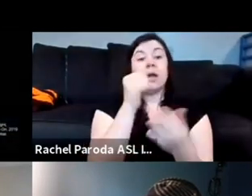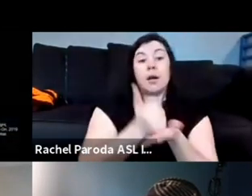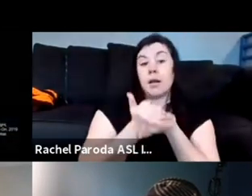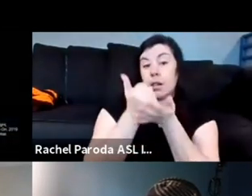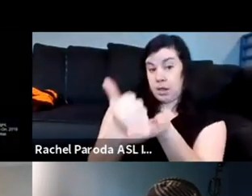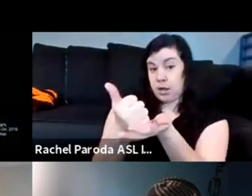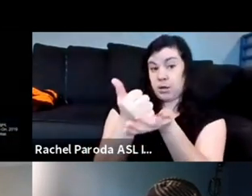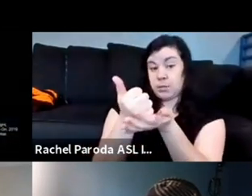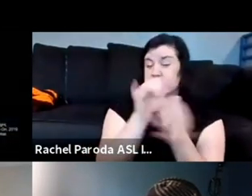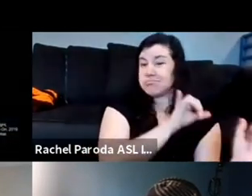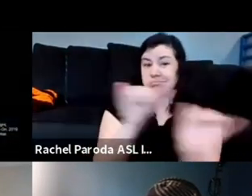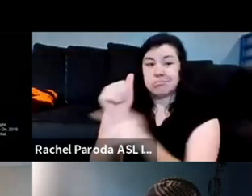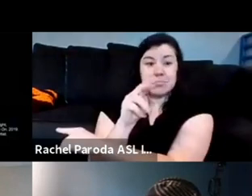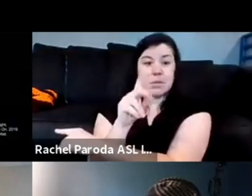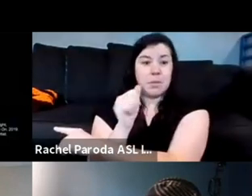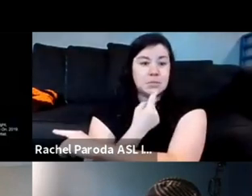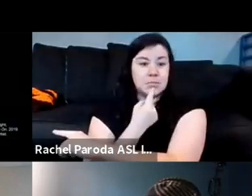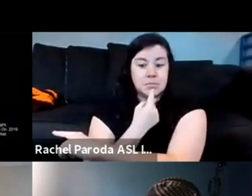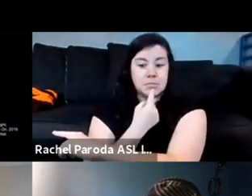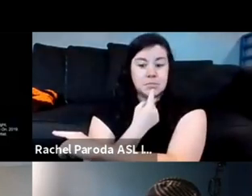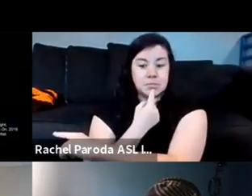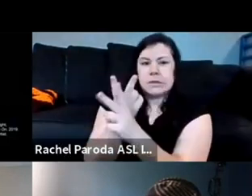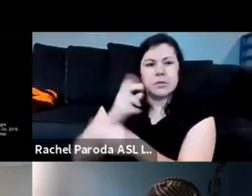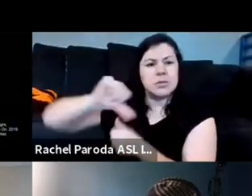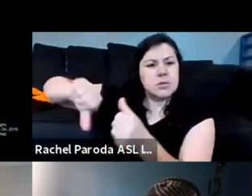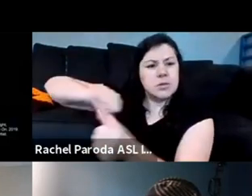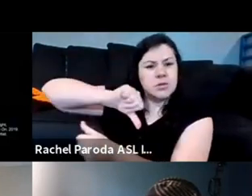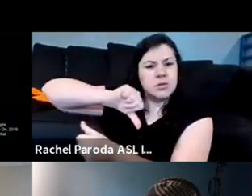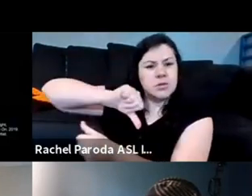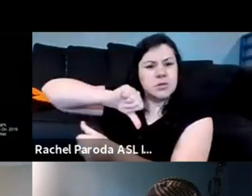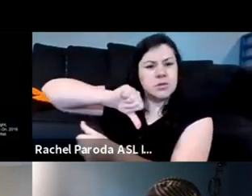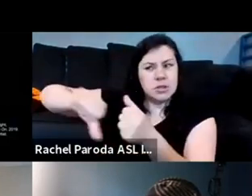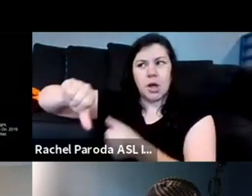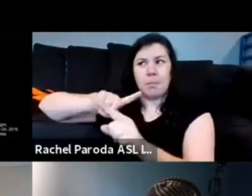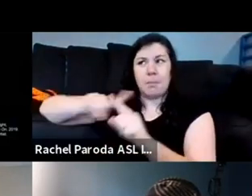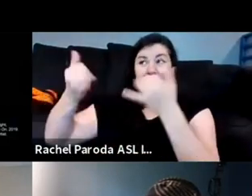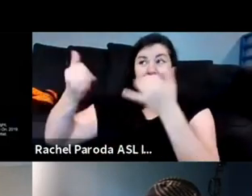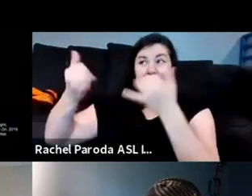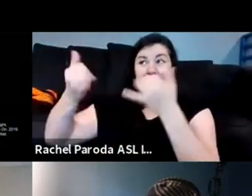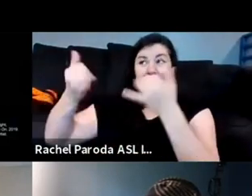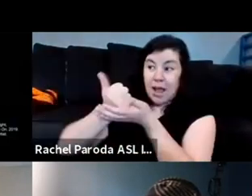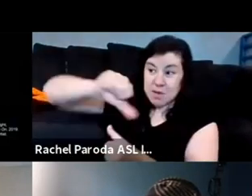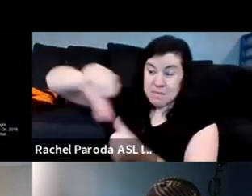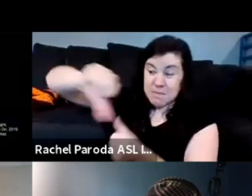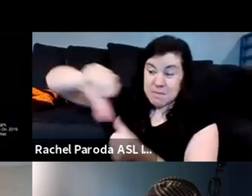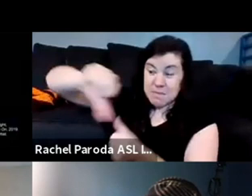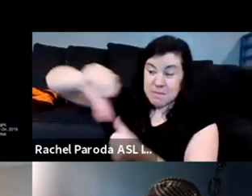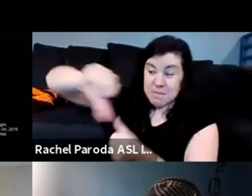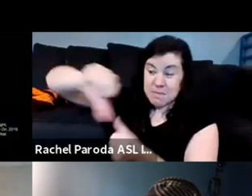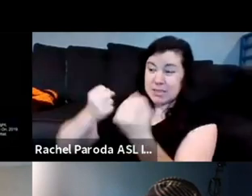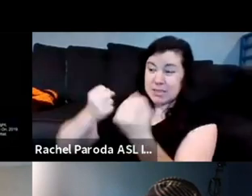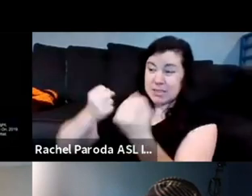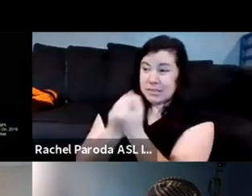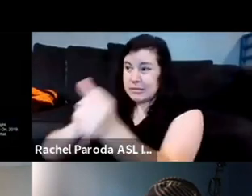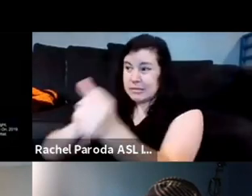dr amanda was saying you know taking care of each other has taken a toll to the point where we no longer have to go forward for grants